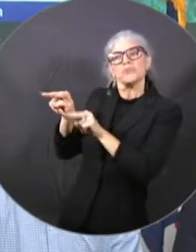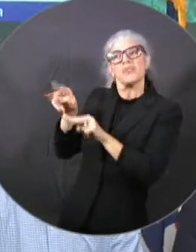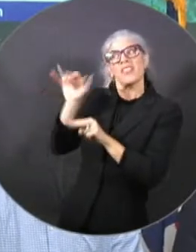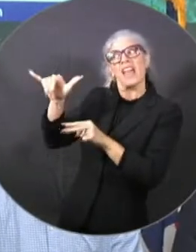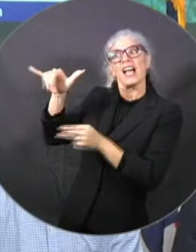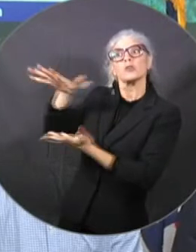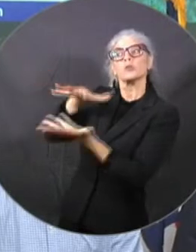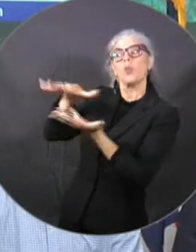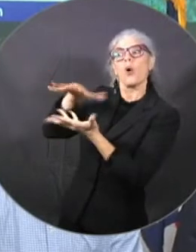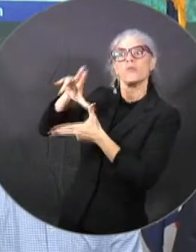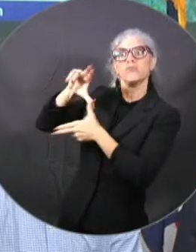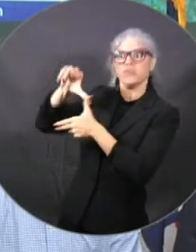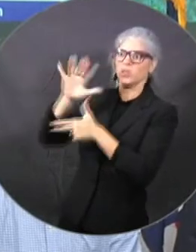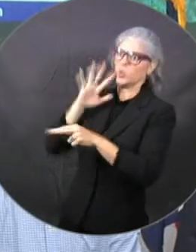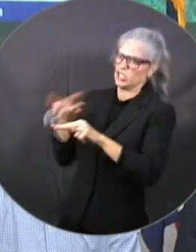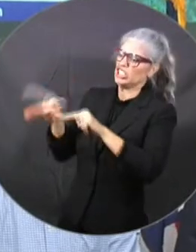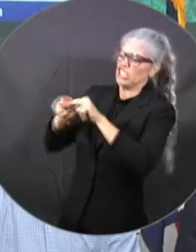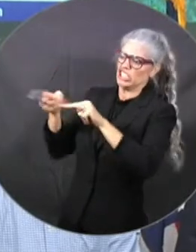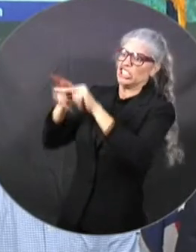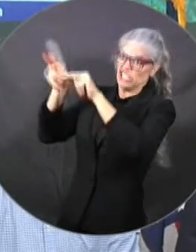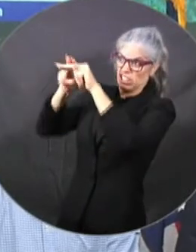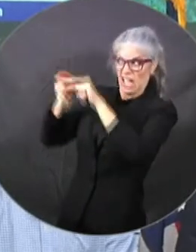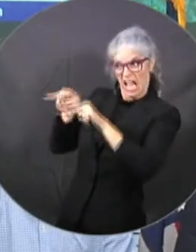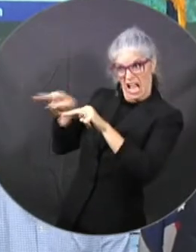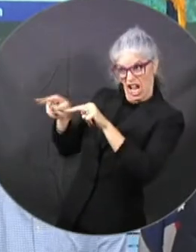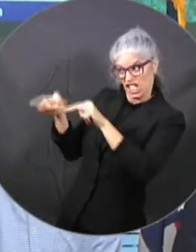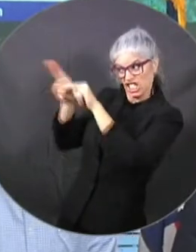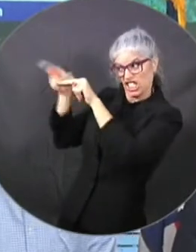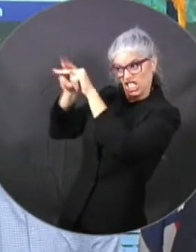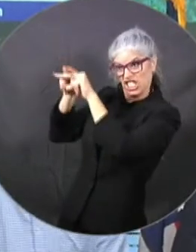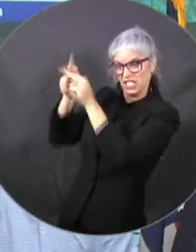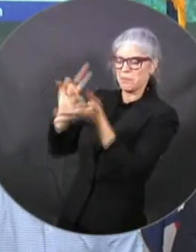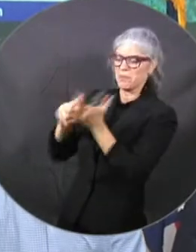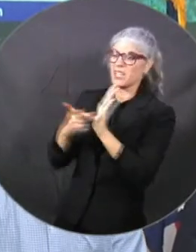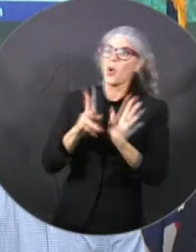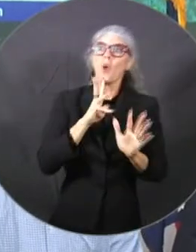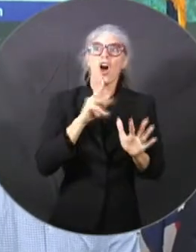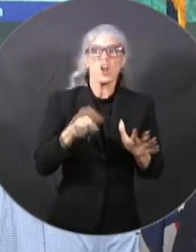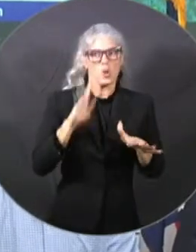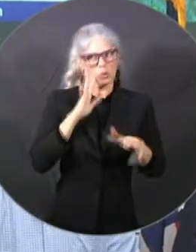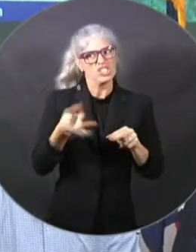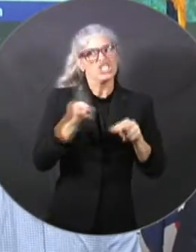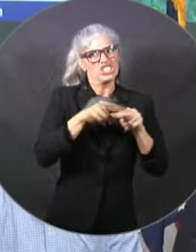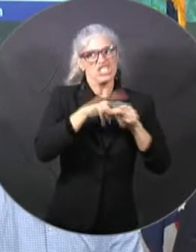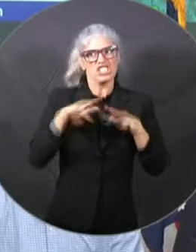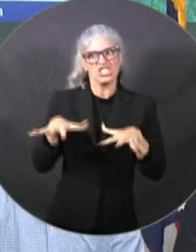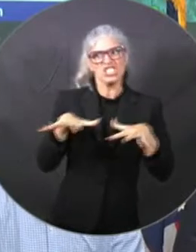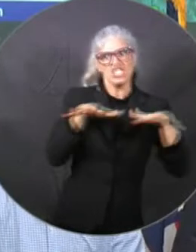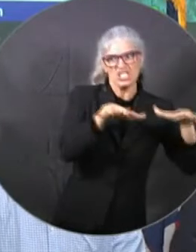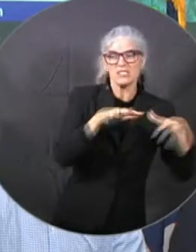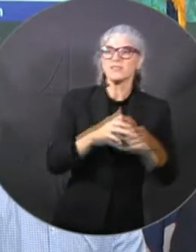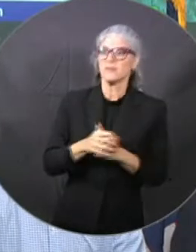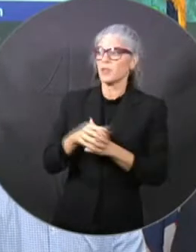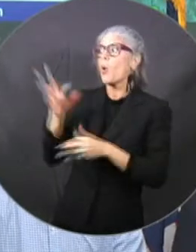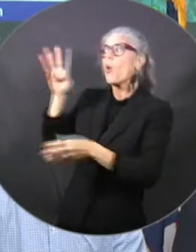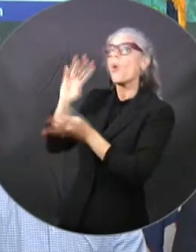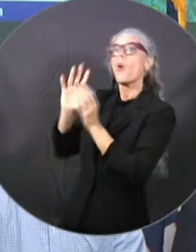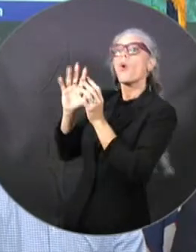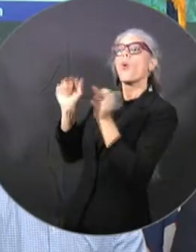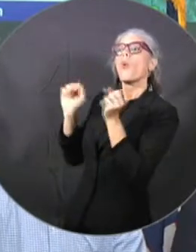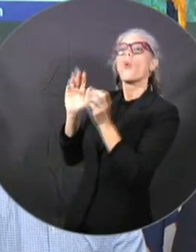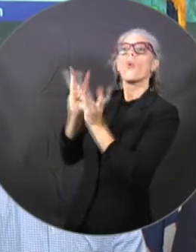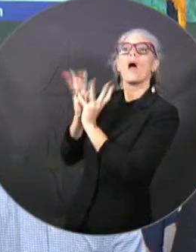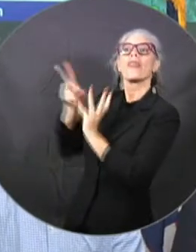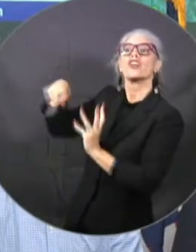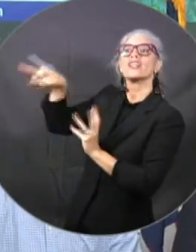We have been talking a lot with meteorologists across the state as well as emergency managers across the state to make sure that individuals do not get stuck